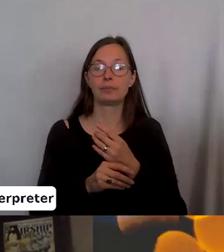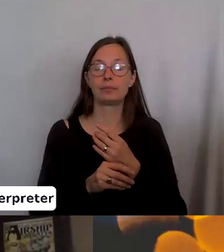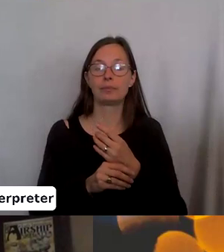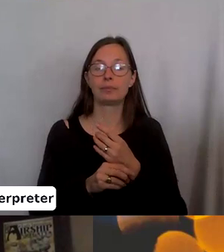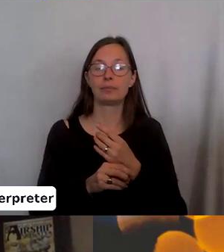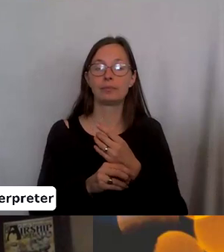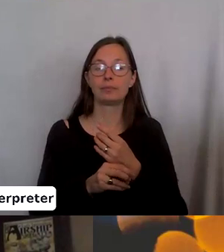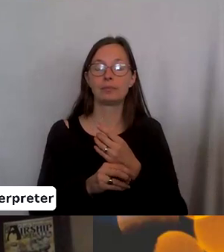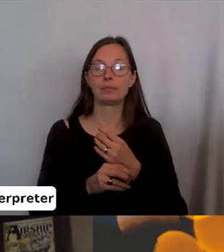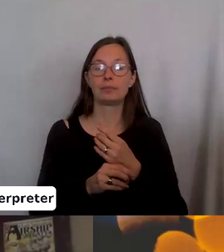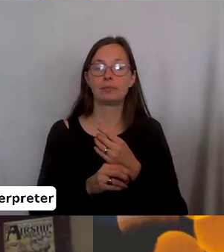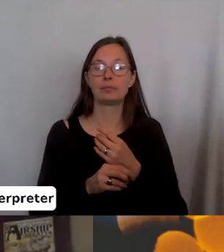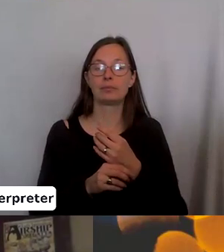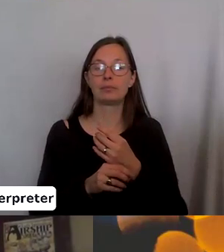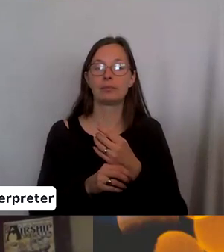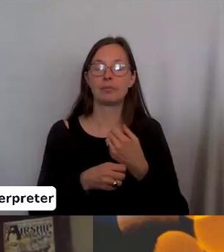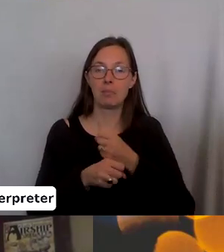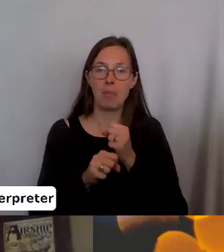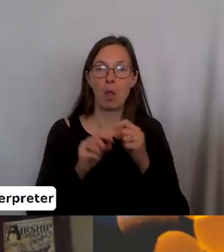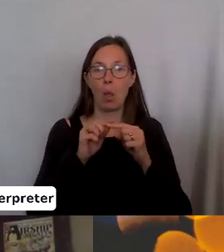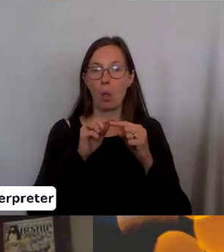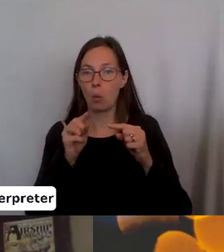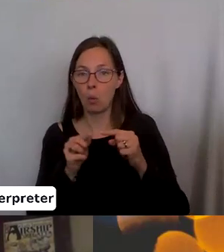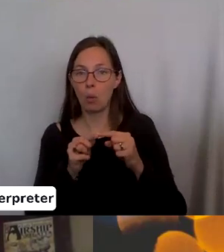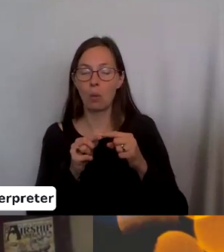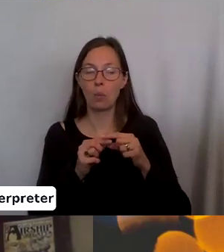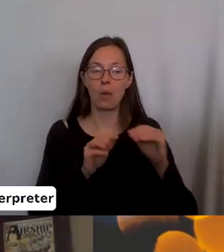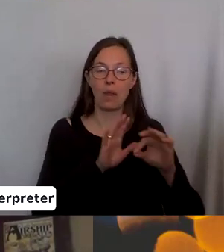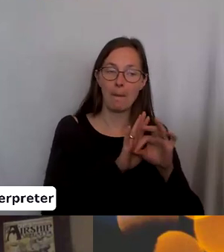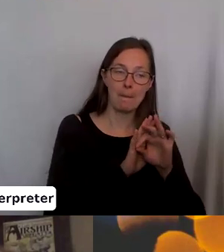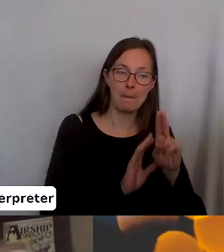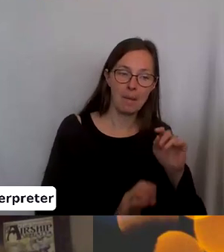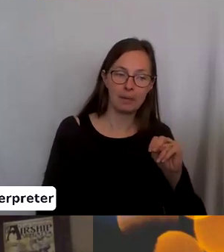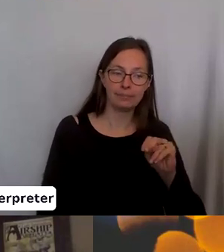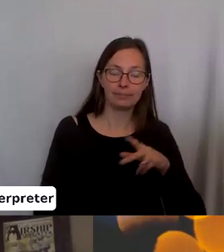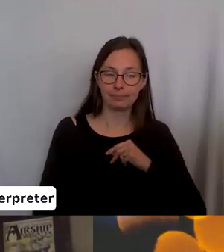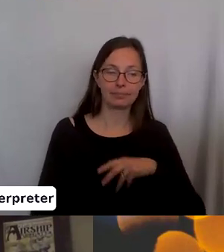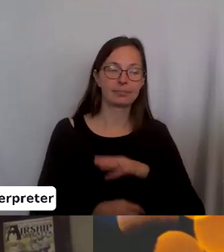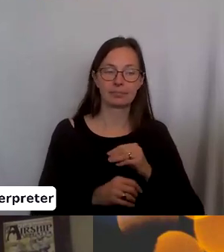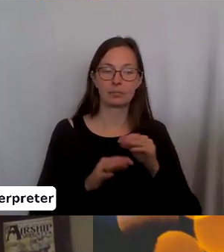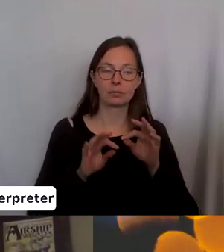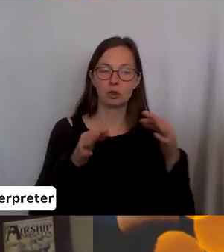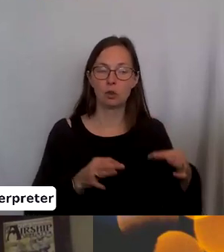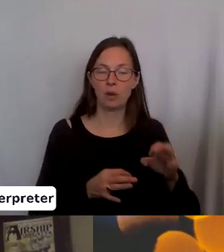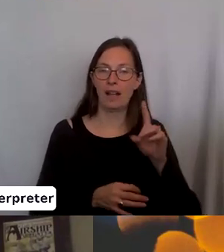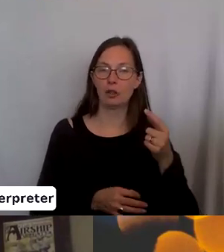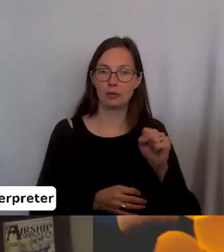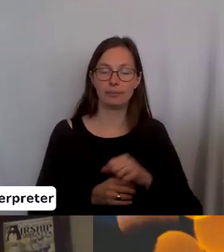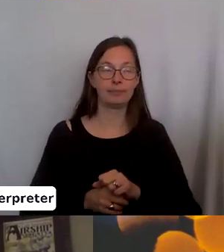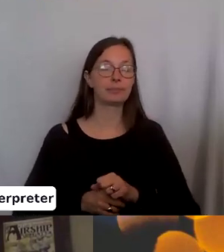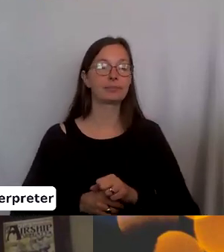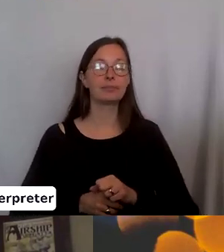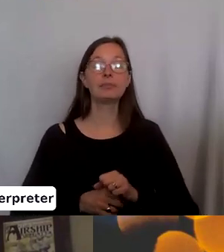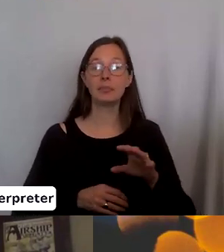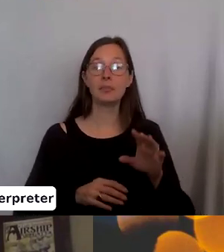uh, getting the, the loop and the button and sewing in the edges and all that stuff. Excellent. So, um, pattern to